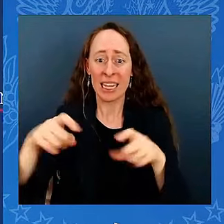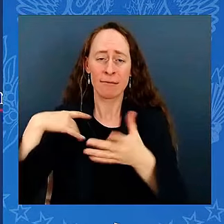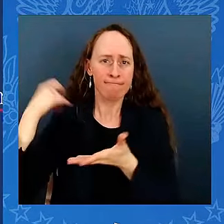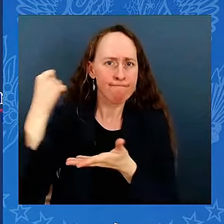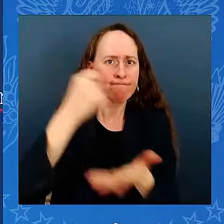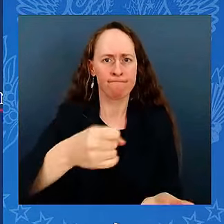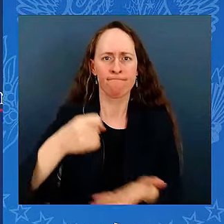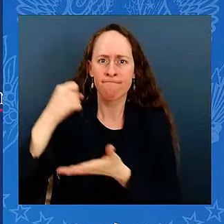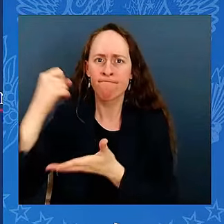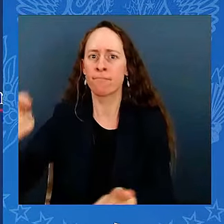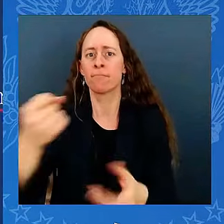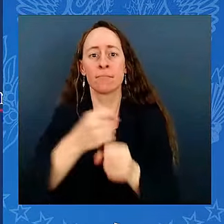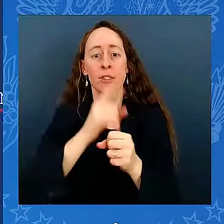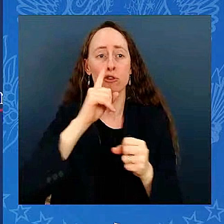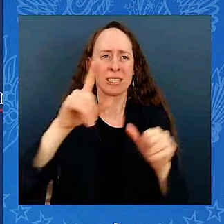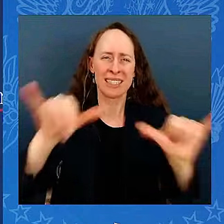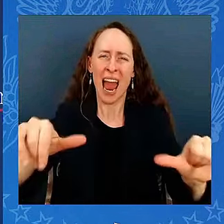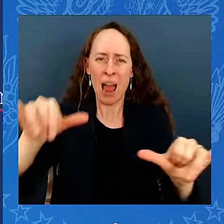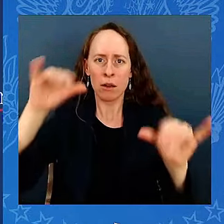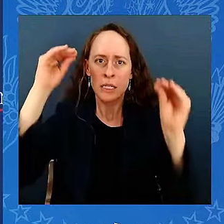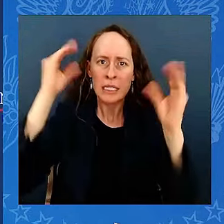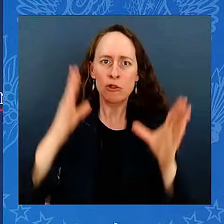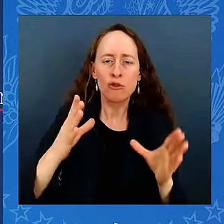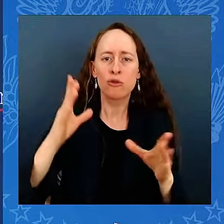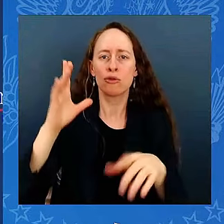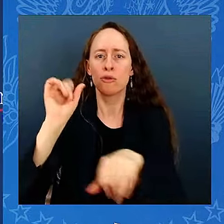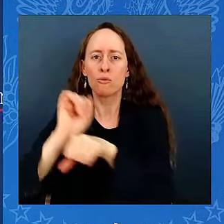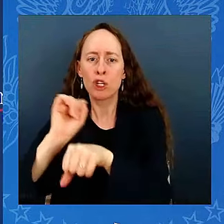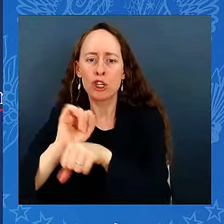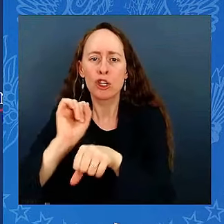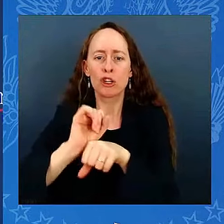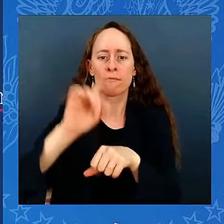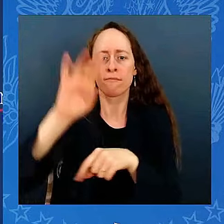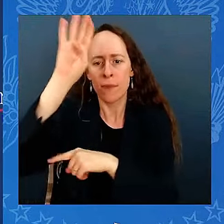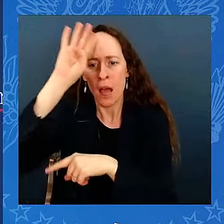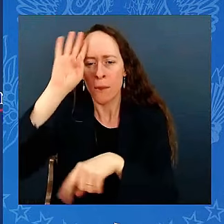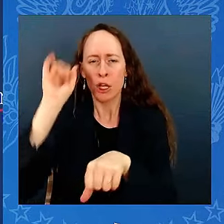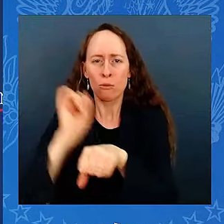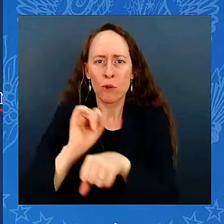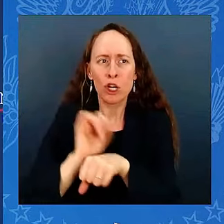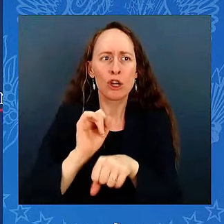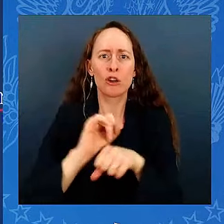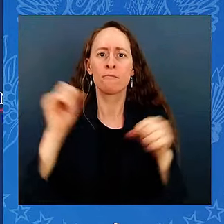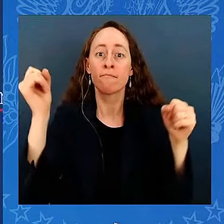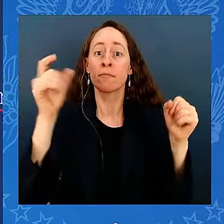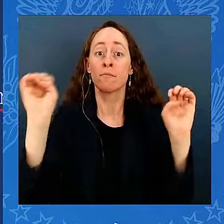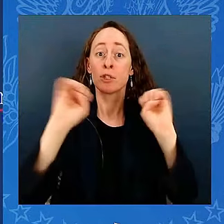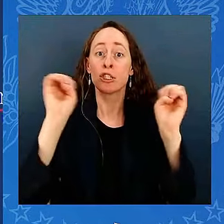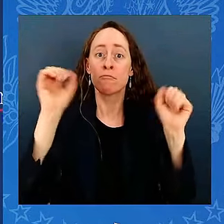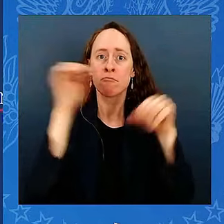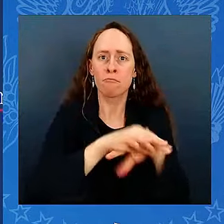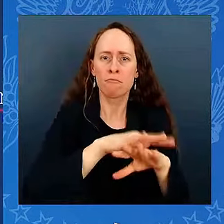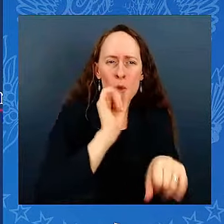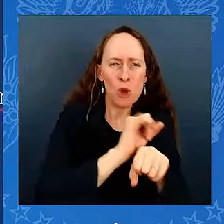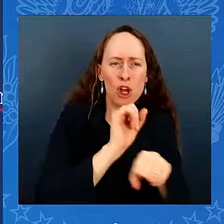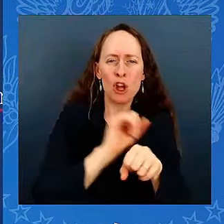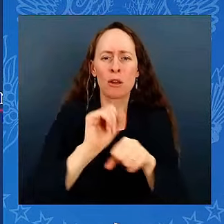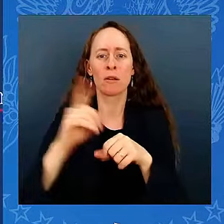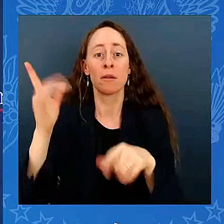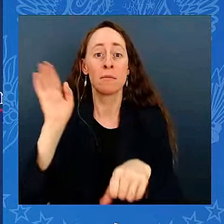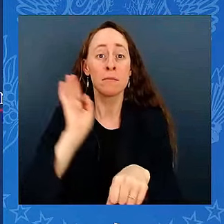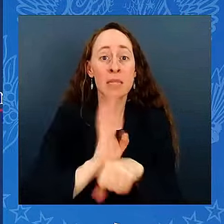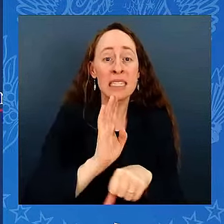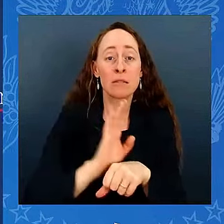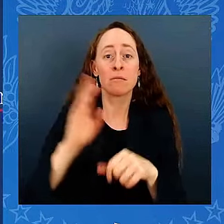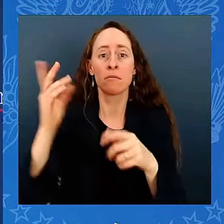job, to keep small businesses open, and to build more housing. We also expanded the child tax credit to